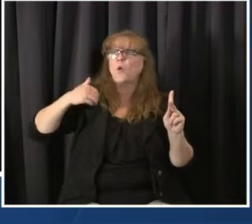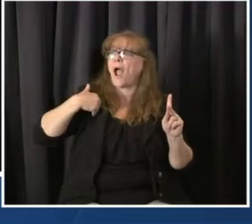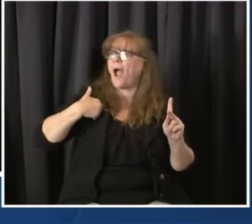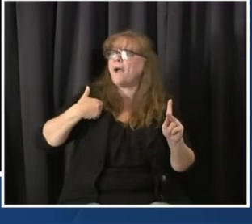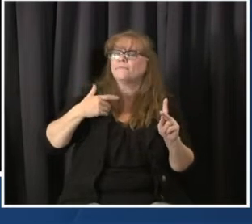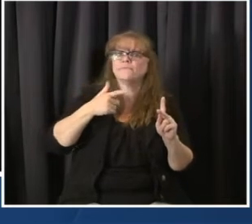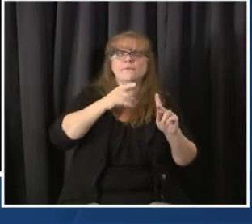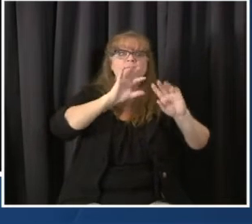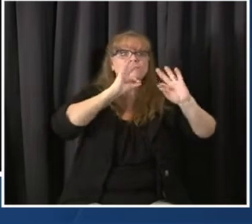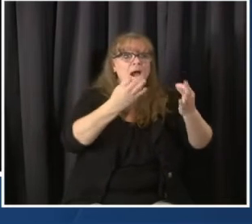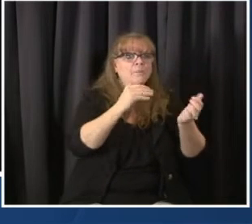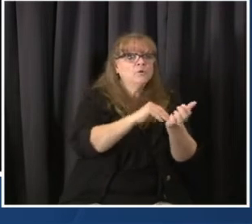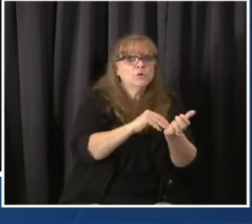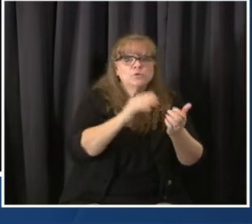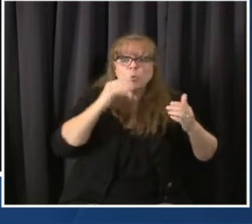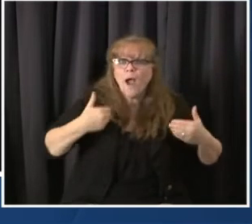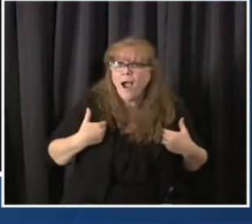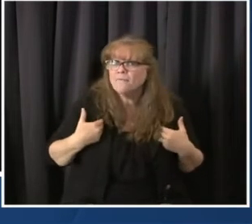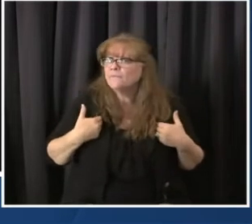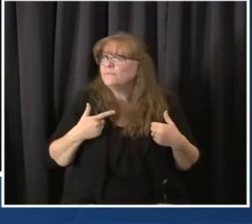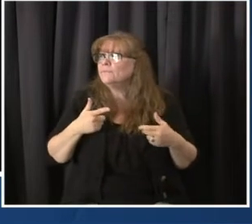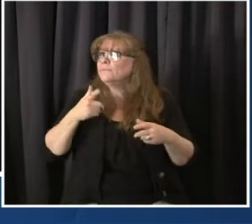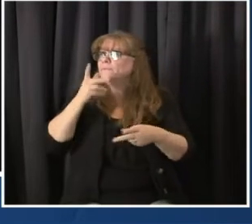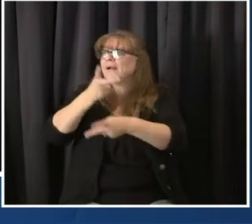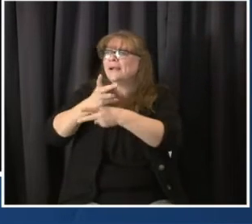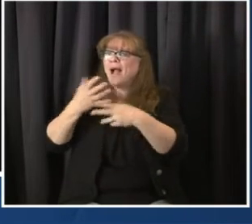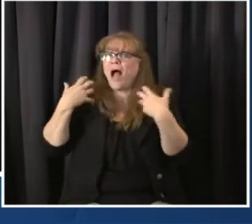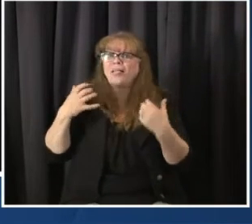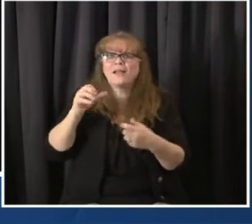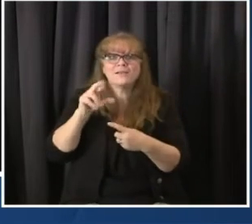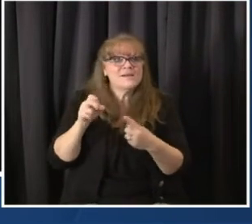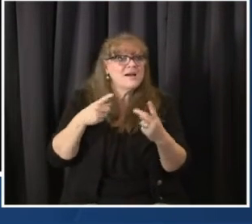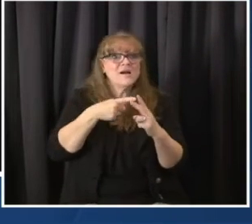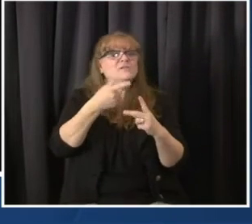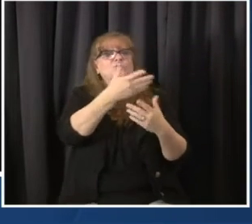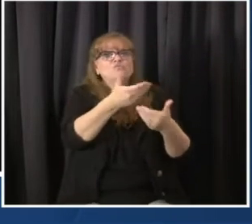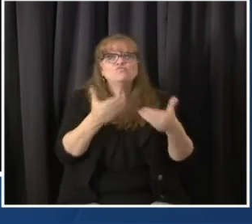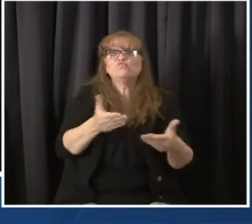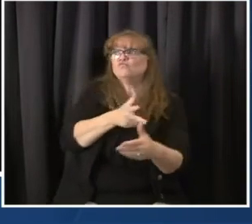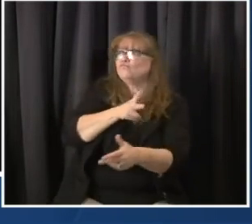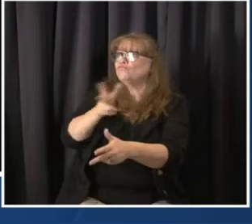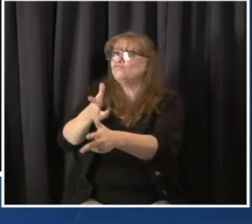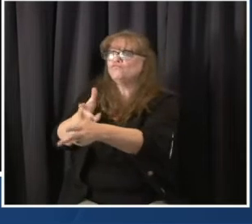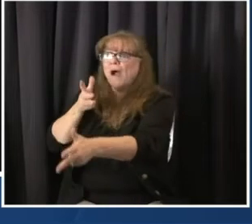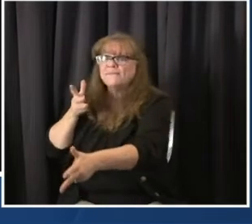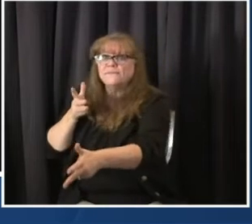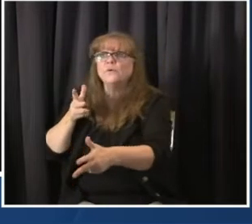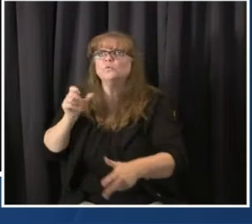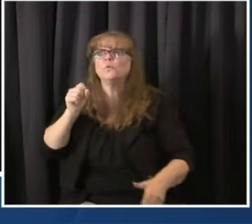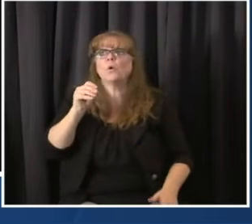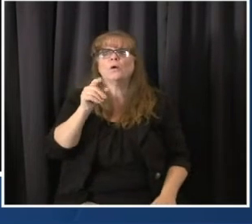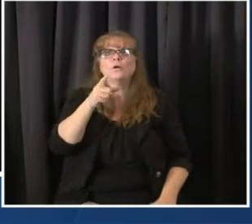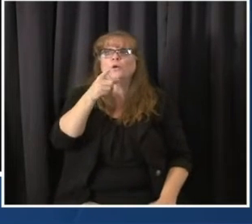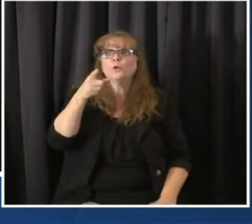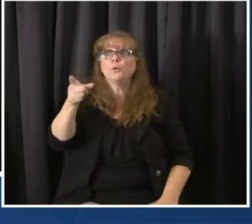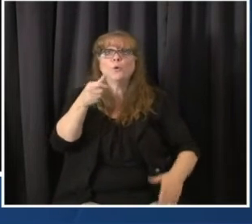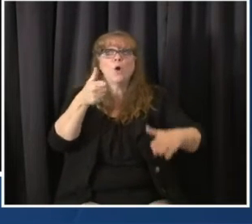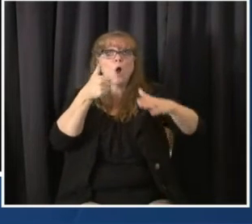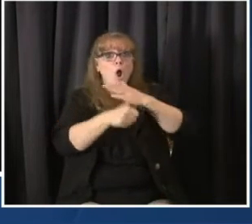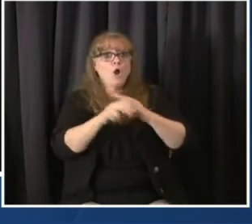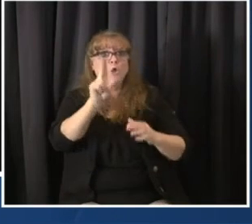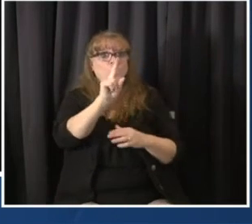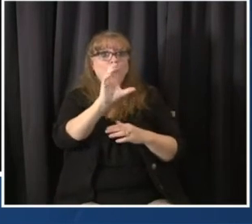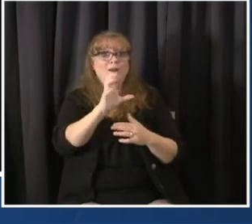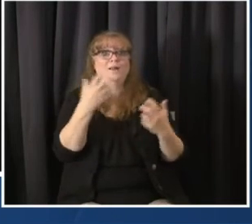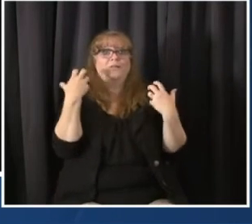contact and have been a patient at UC Health or your Kaiser or, you know, Centura, you will likely